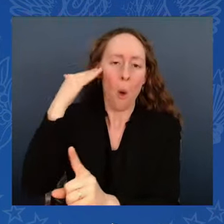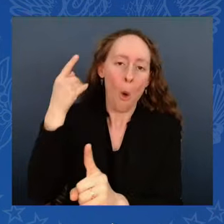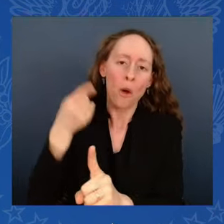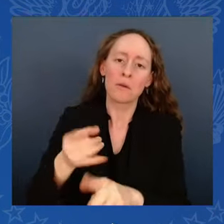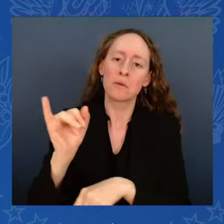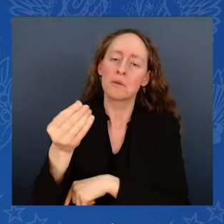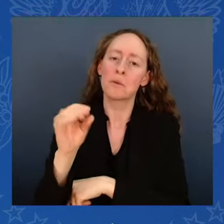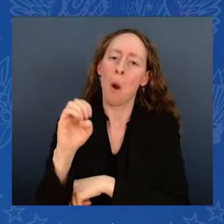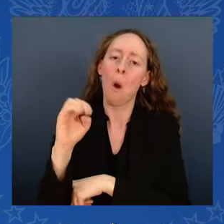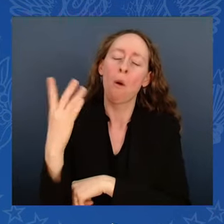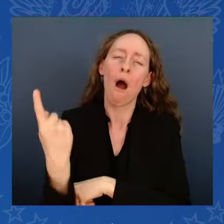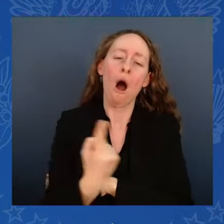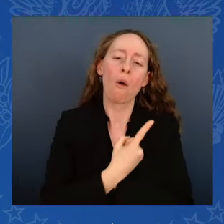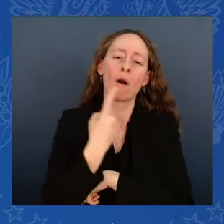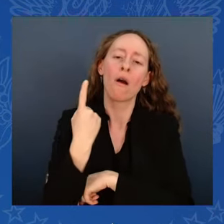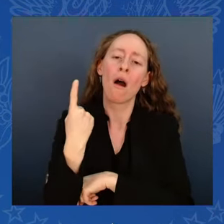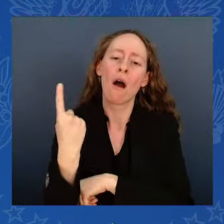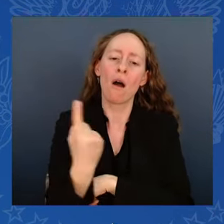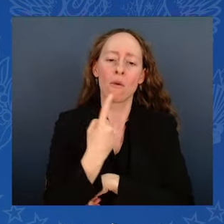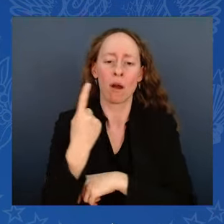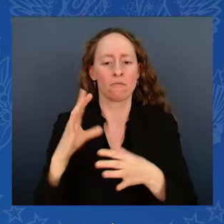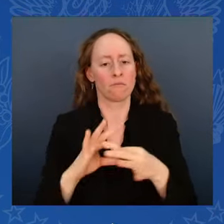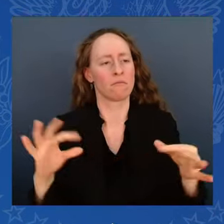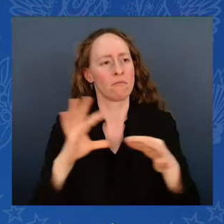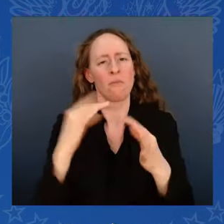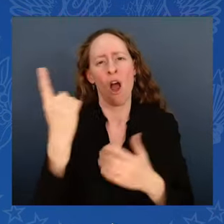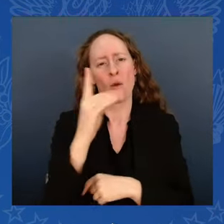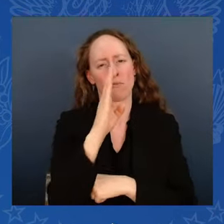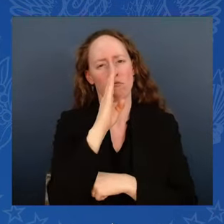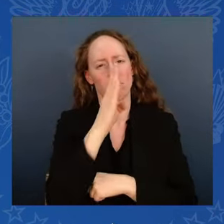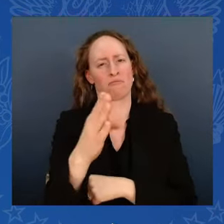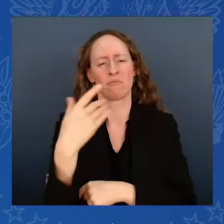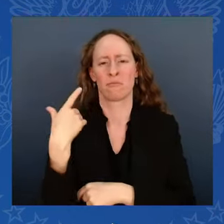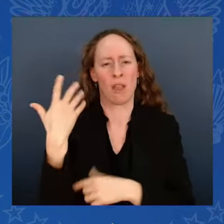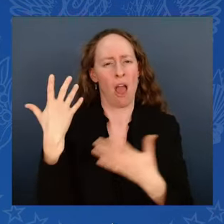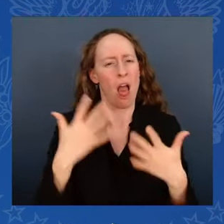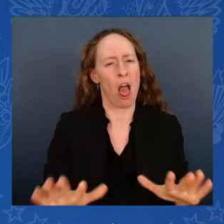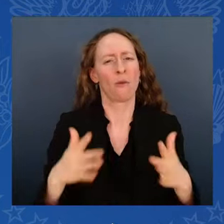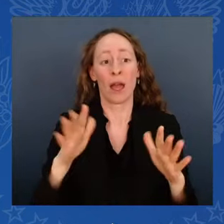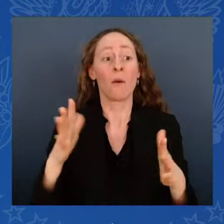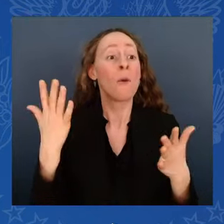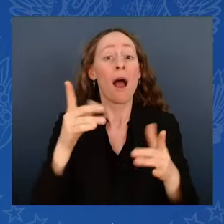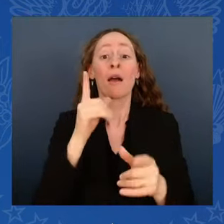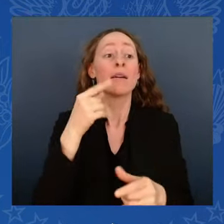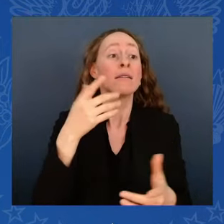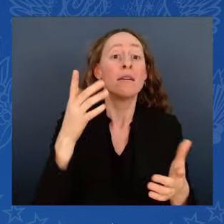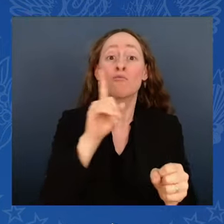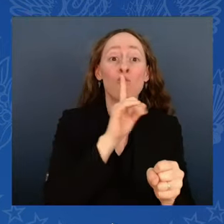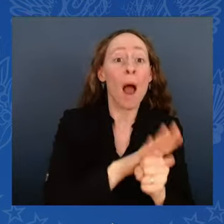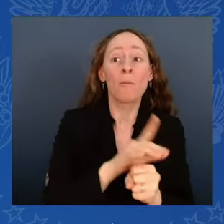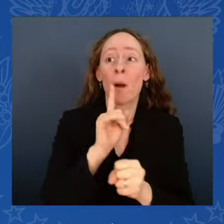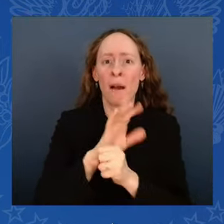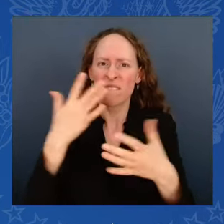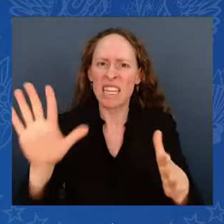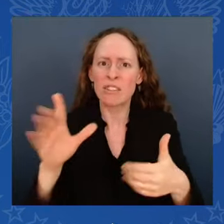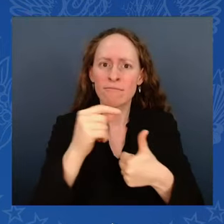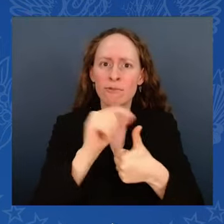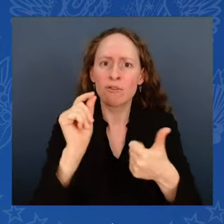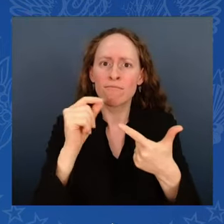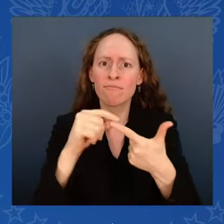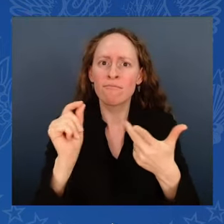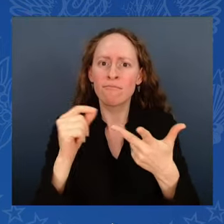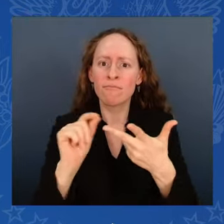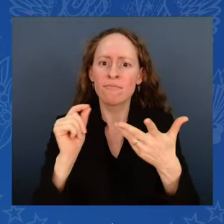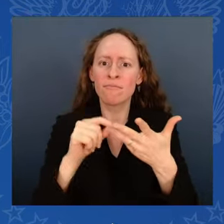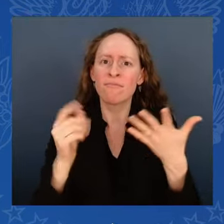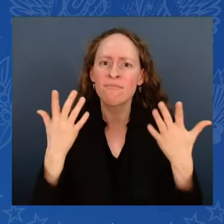He has always said to us that he will never mislead us in a conversation, even if there